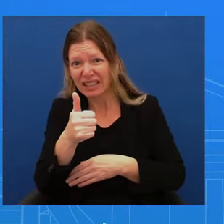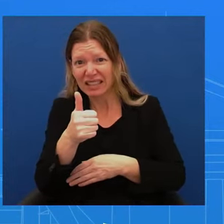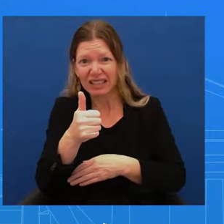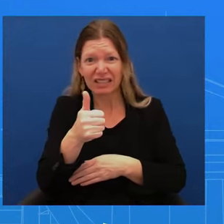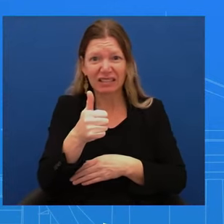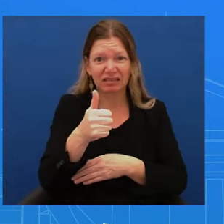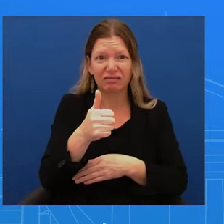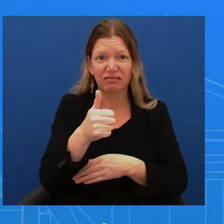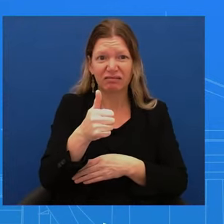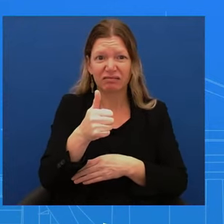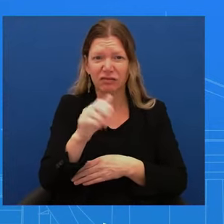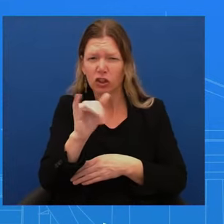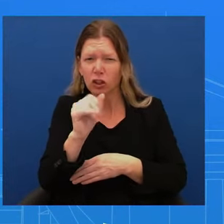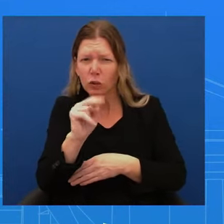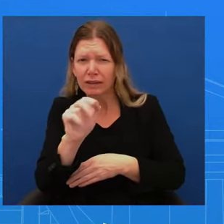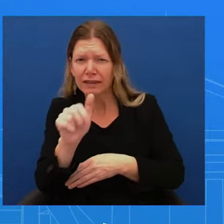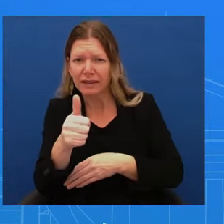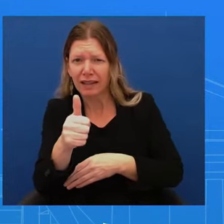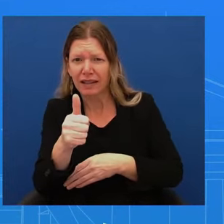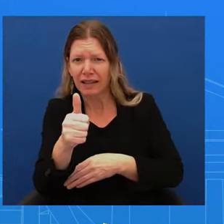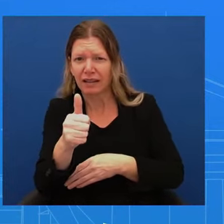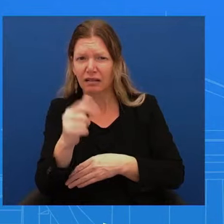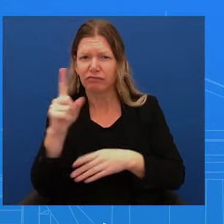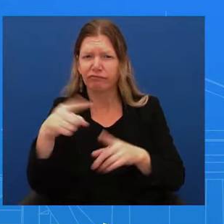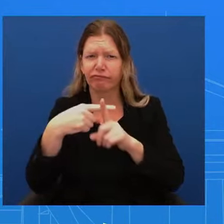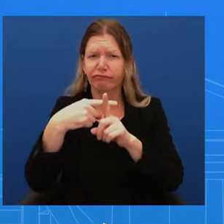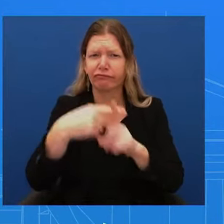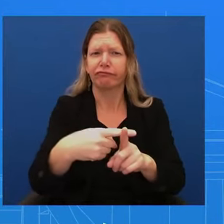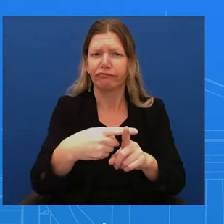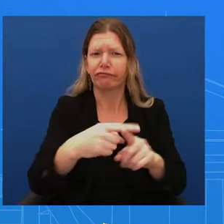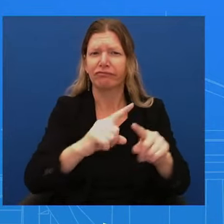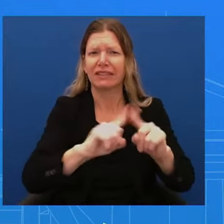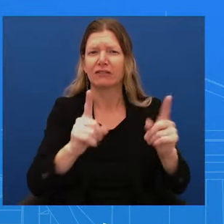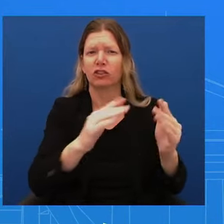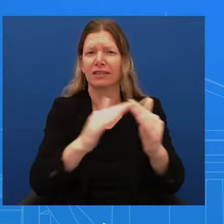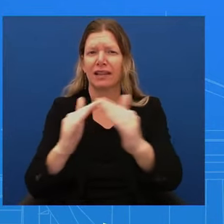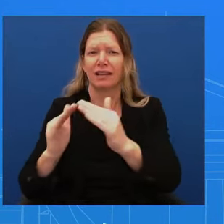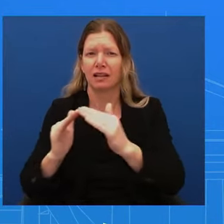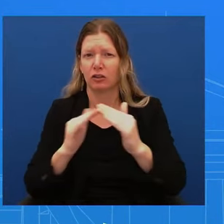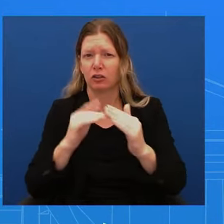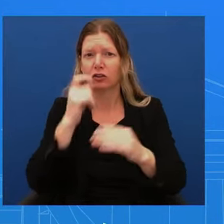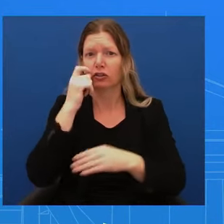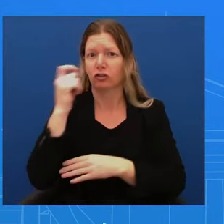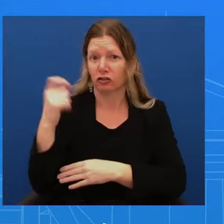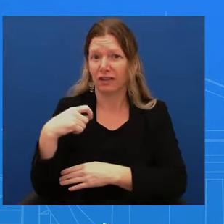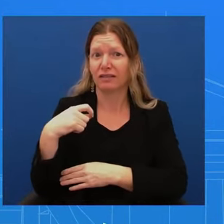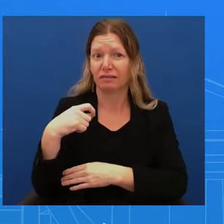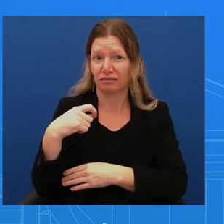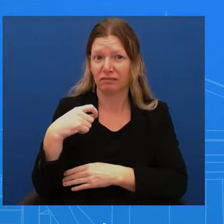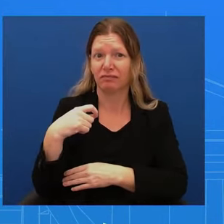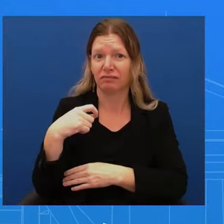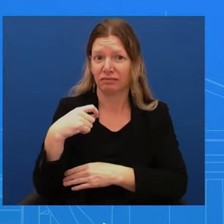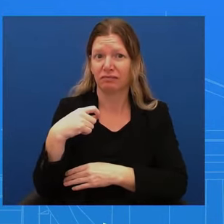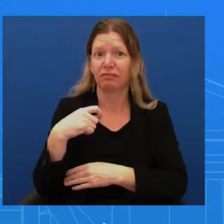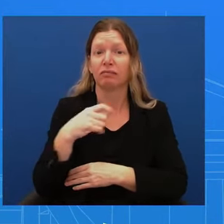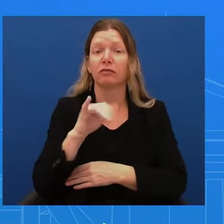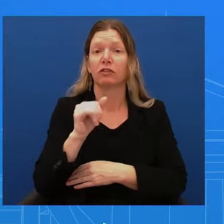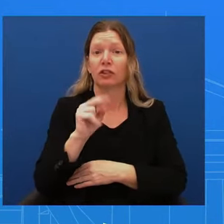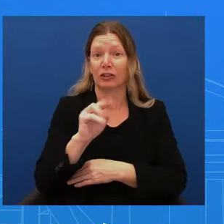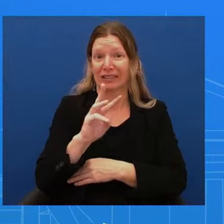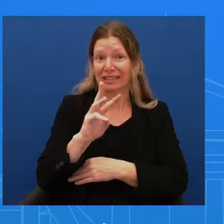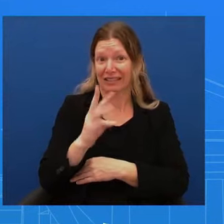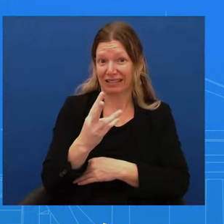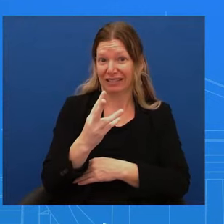Kyiv, Kharkiv, and elsewhere. On January, as I said, and then on January 6th, since then, Russian forces again